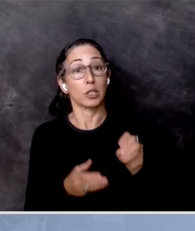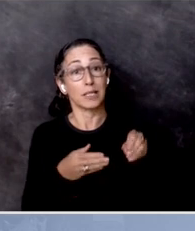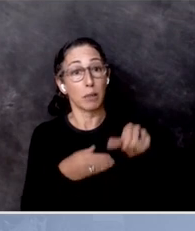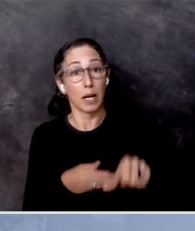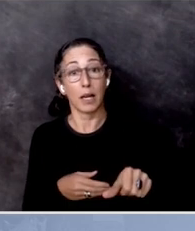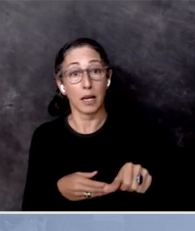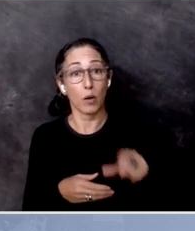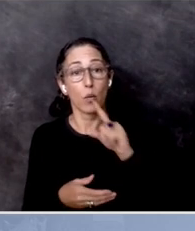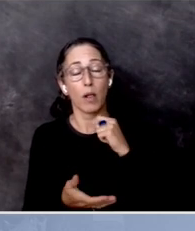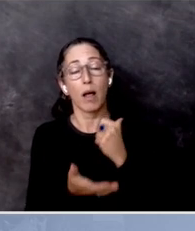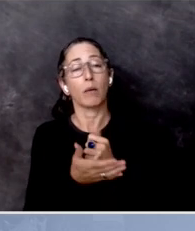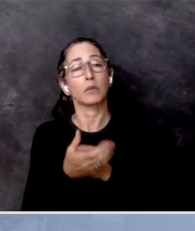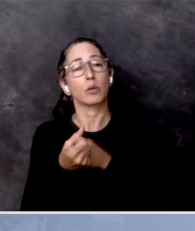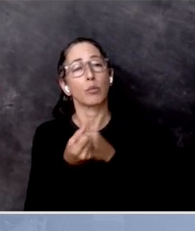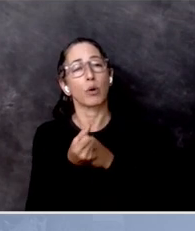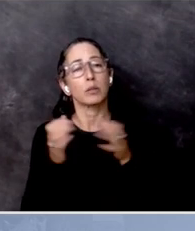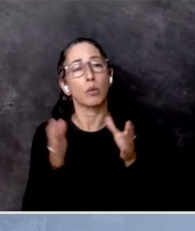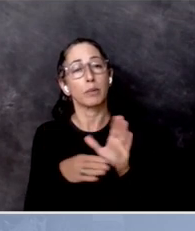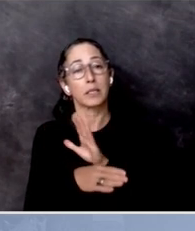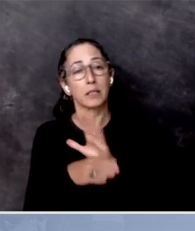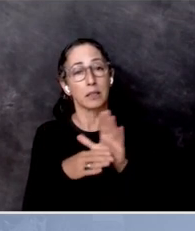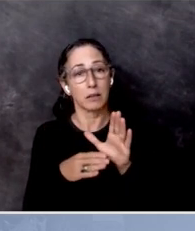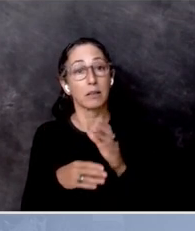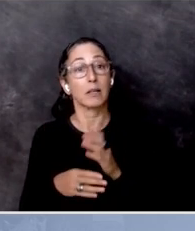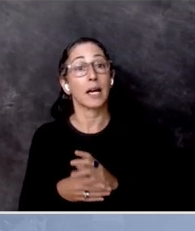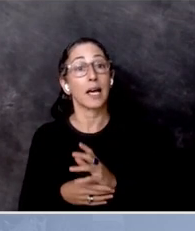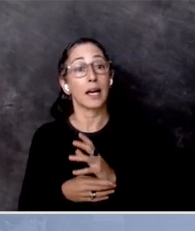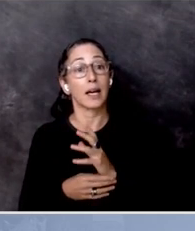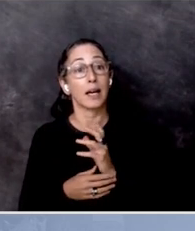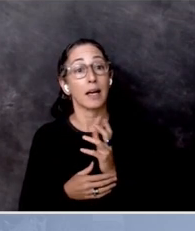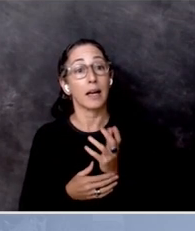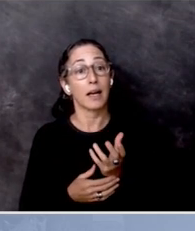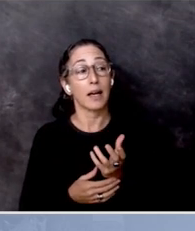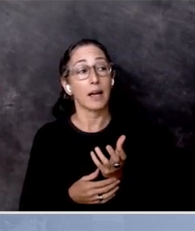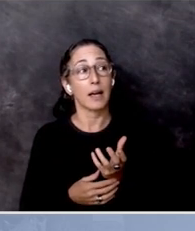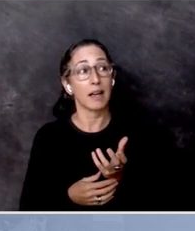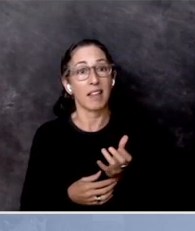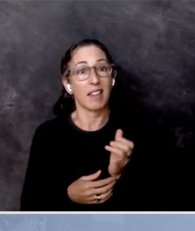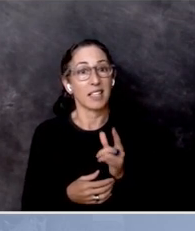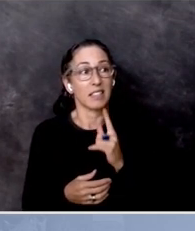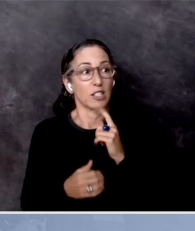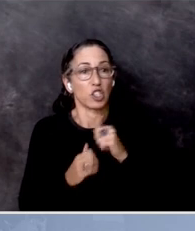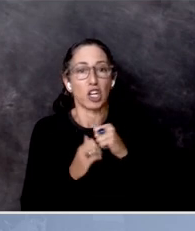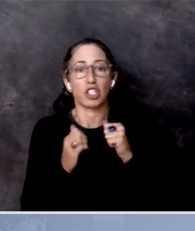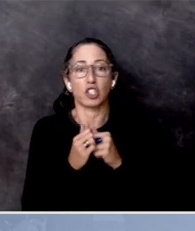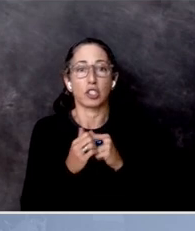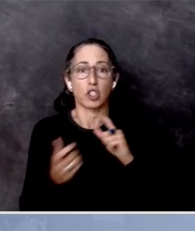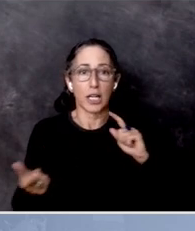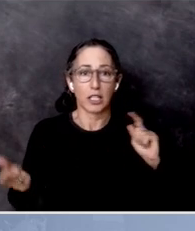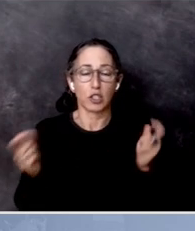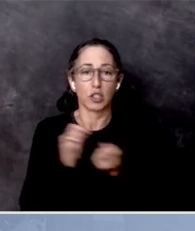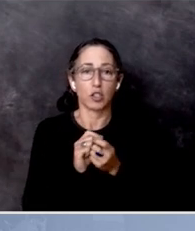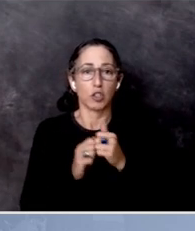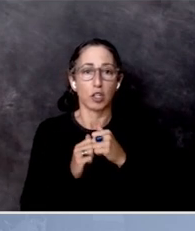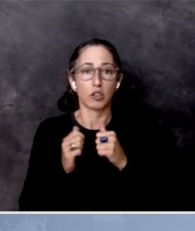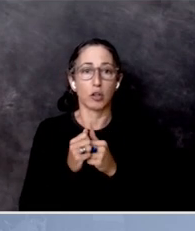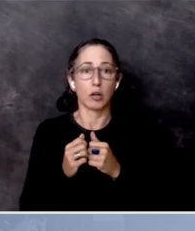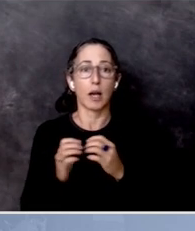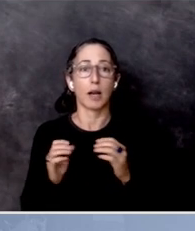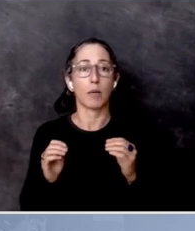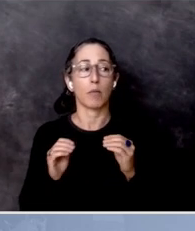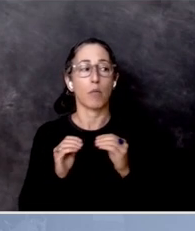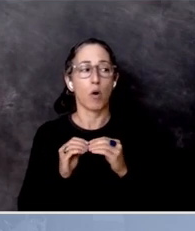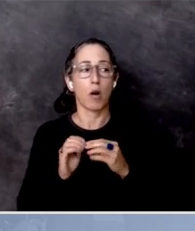support small businesses is going to be structured so that it's more representative and every